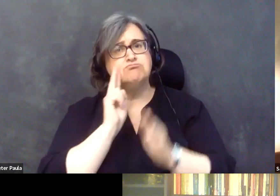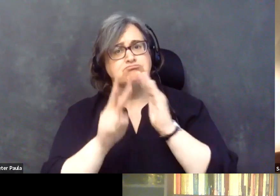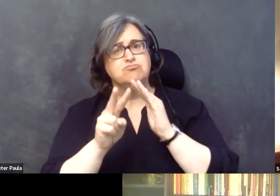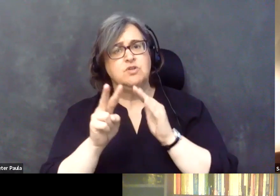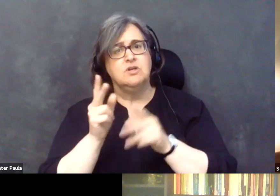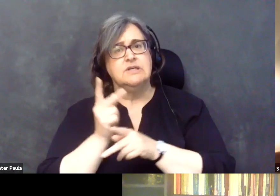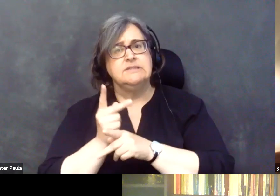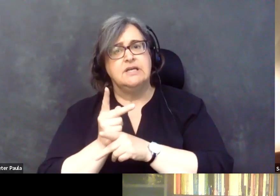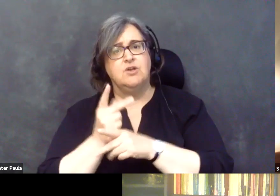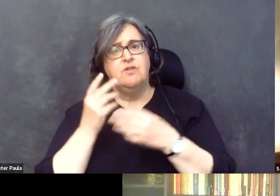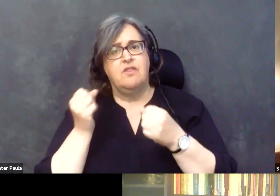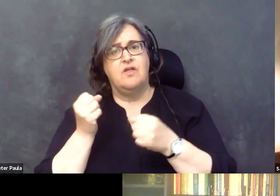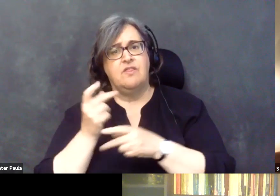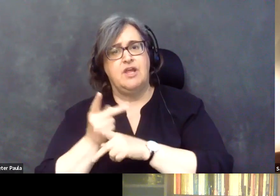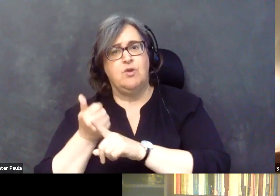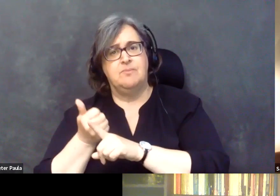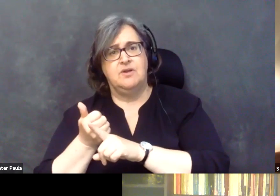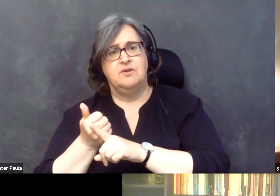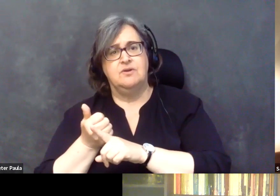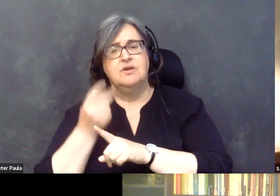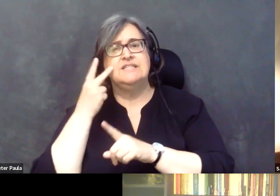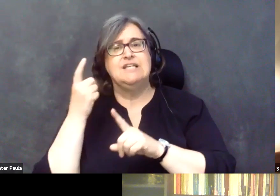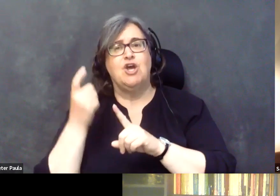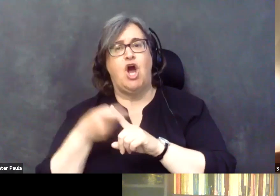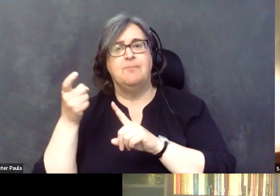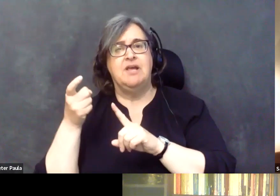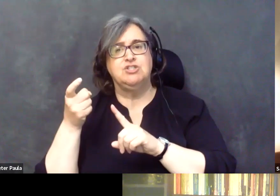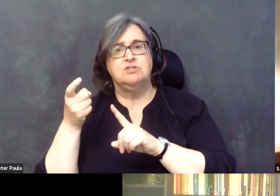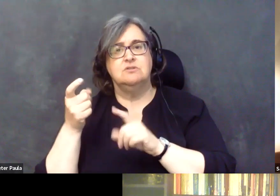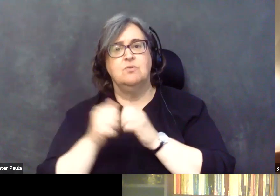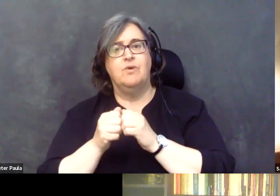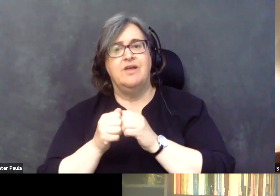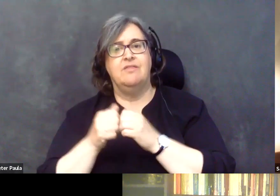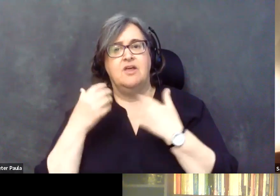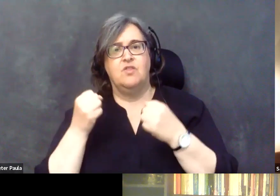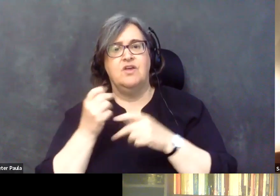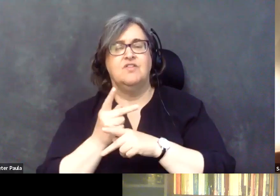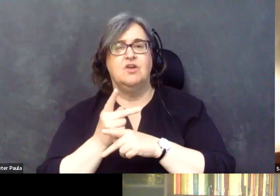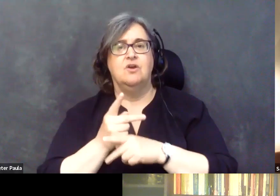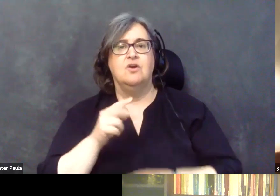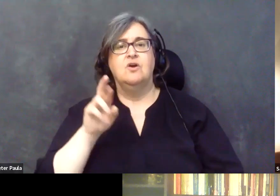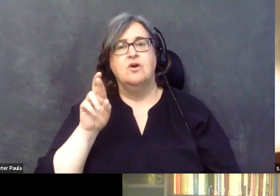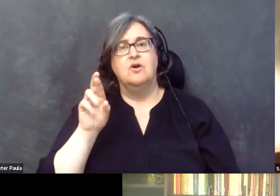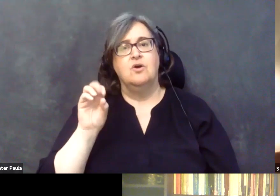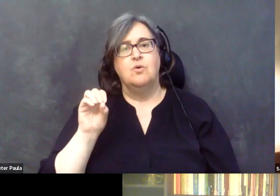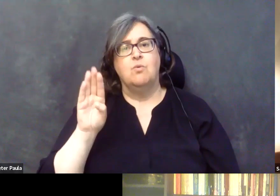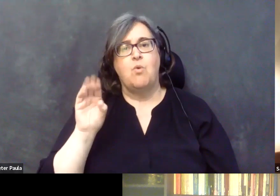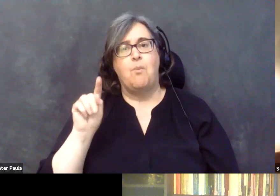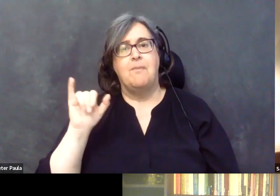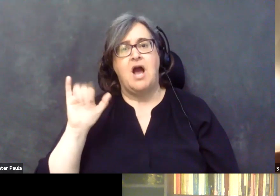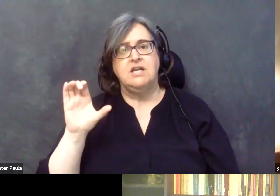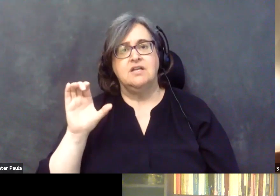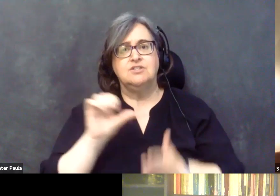the healthcare themselves. I see a lot of automation in healthcare. A robotic surgery is there, but